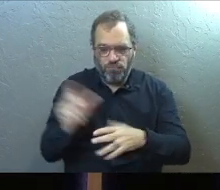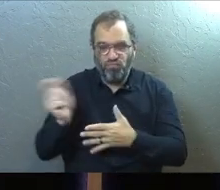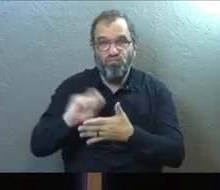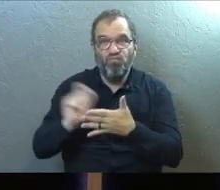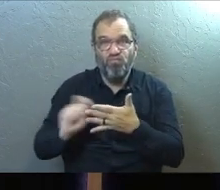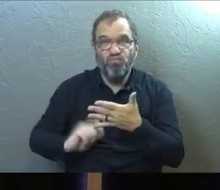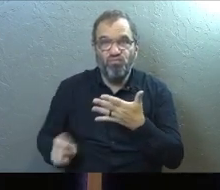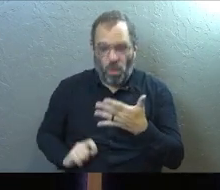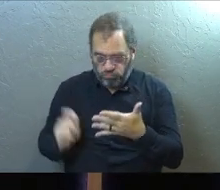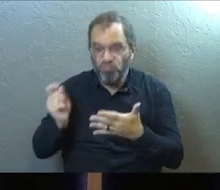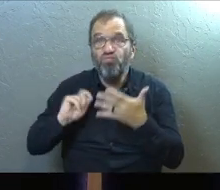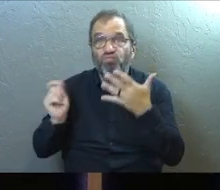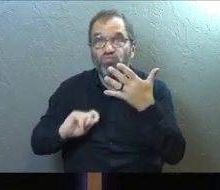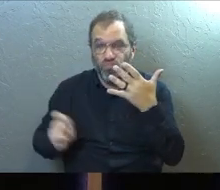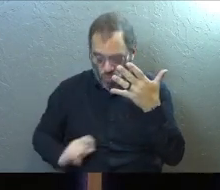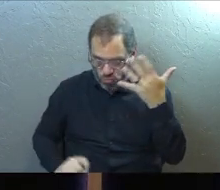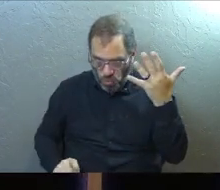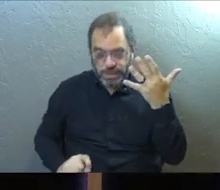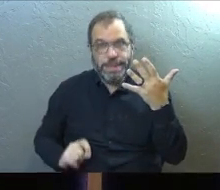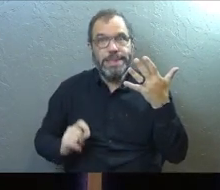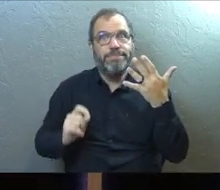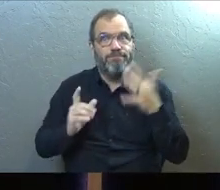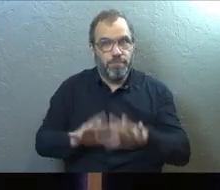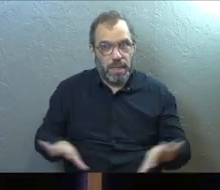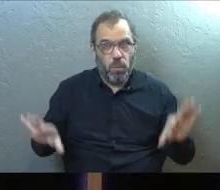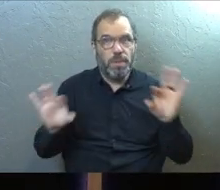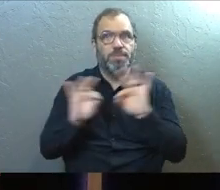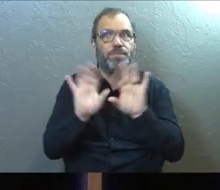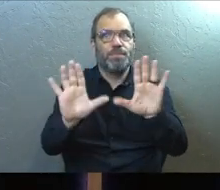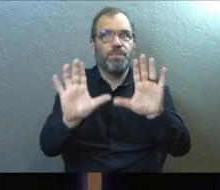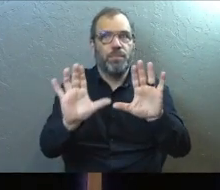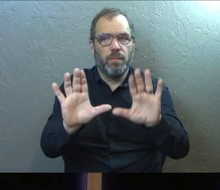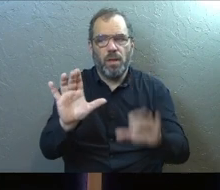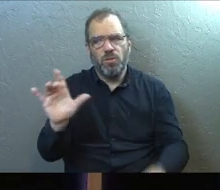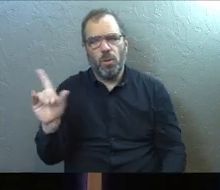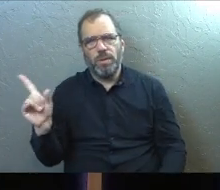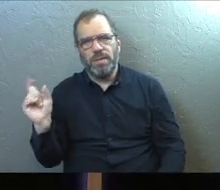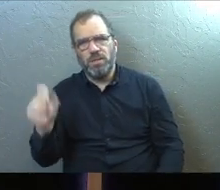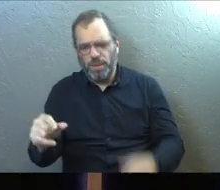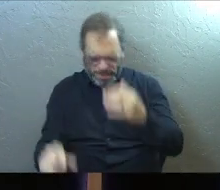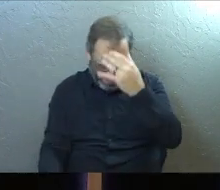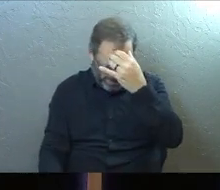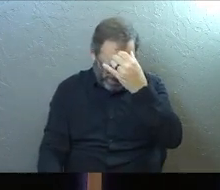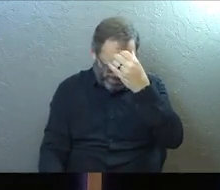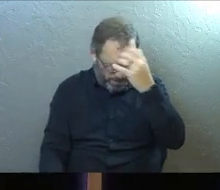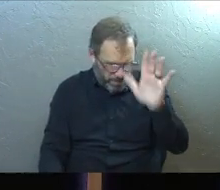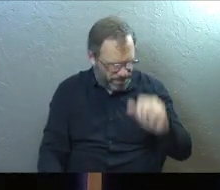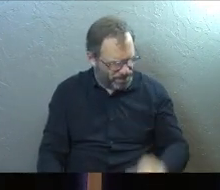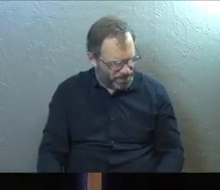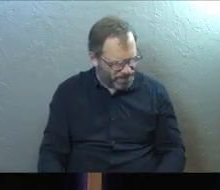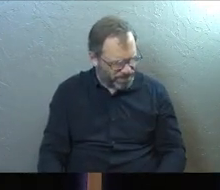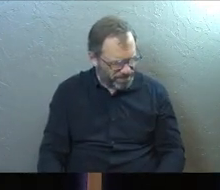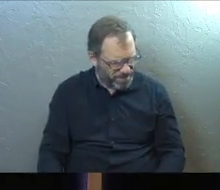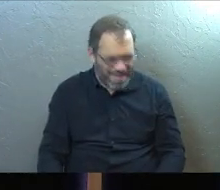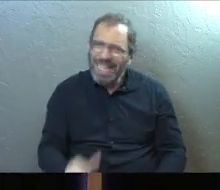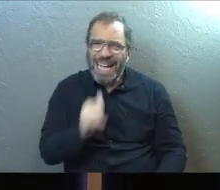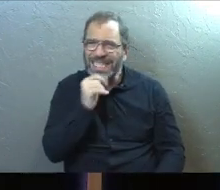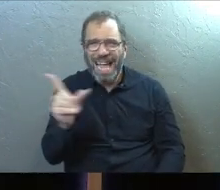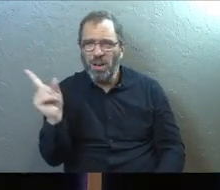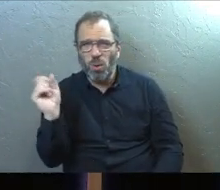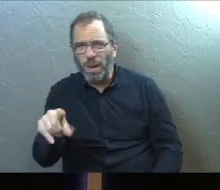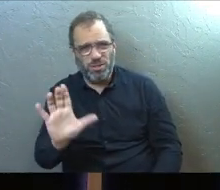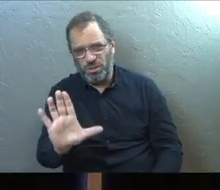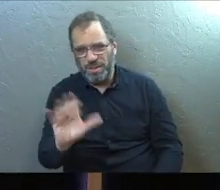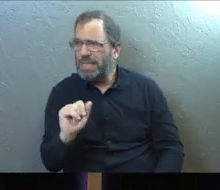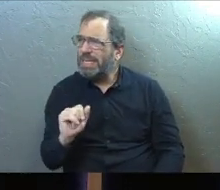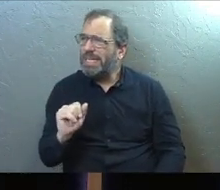notes. This is, like I said, this is a big one. This question, the first thing I'll say about it is it's not just a question.